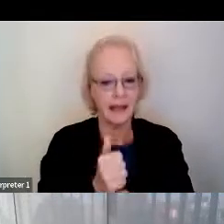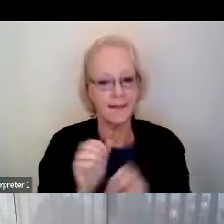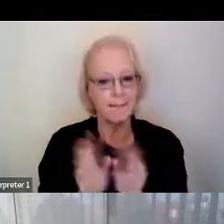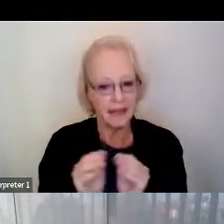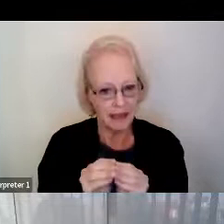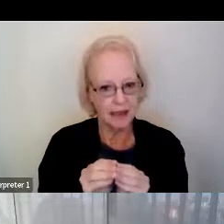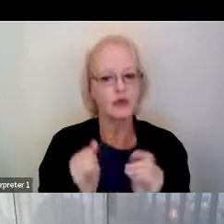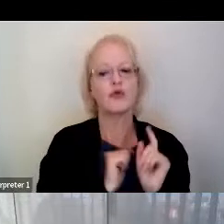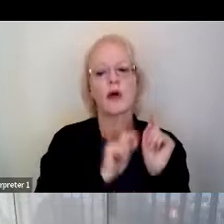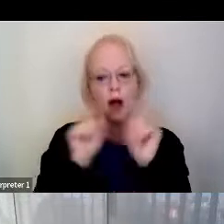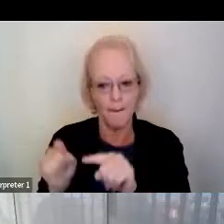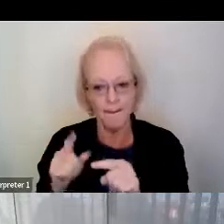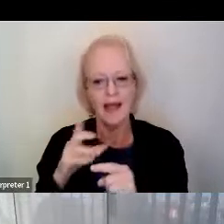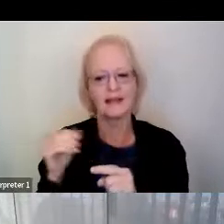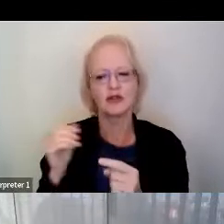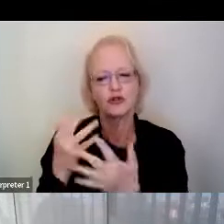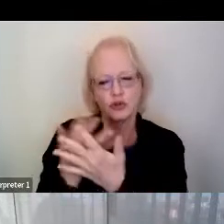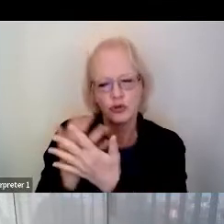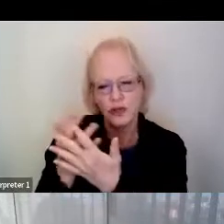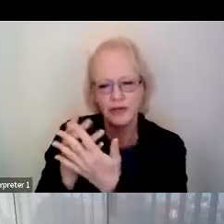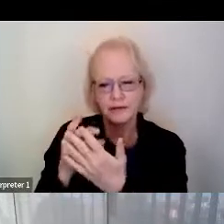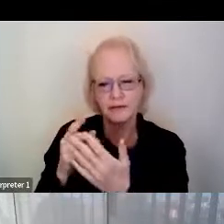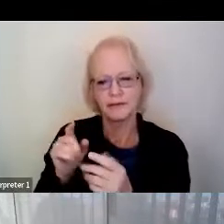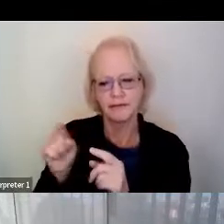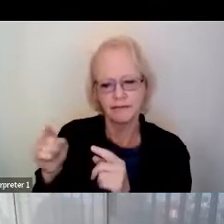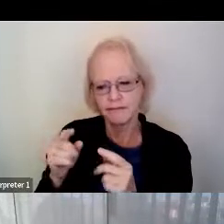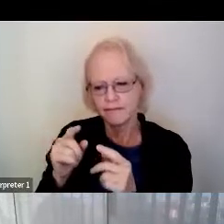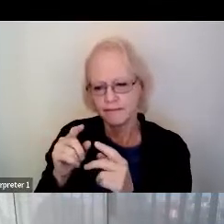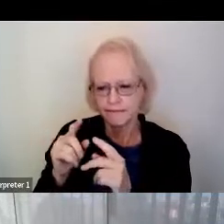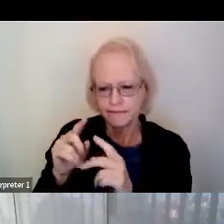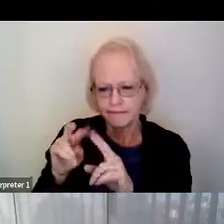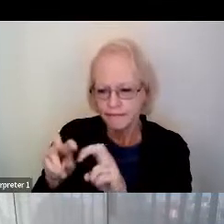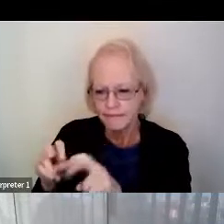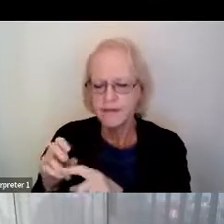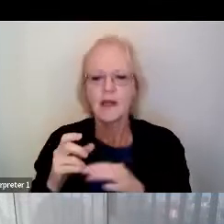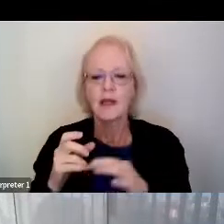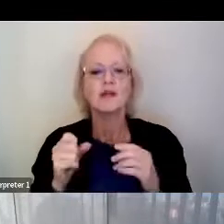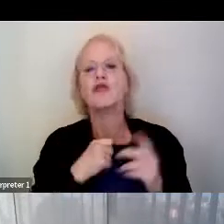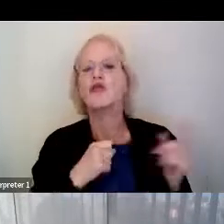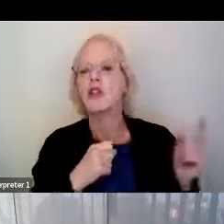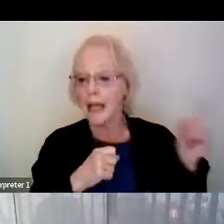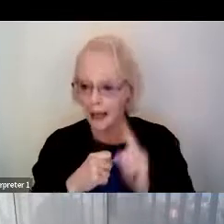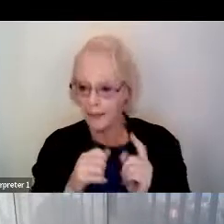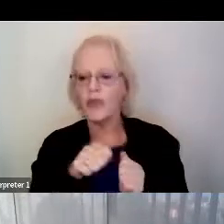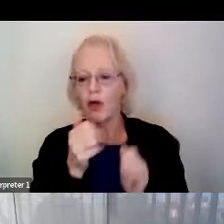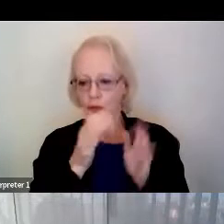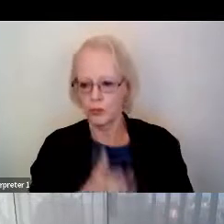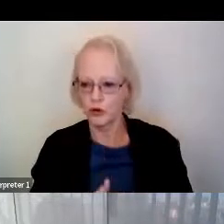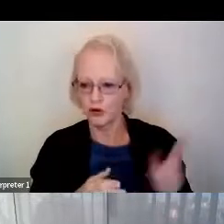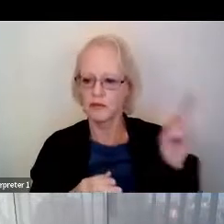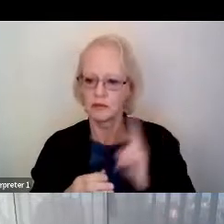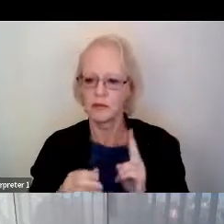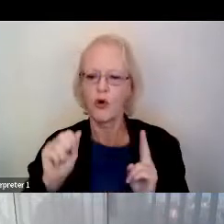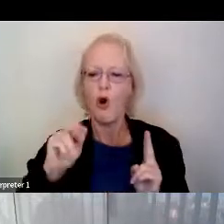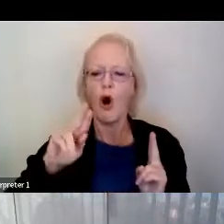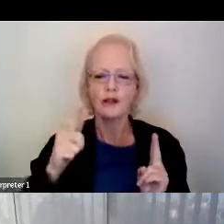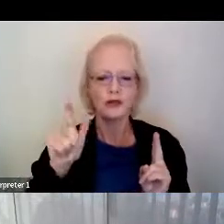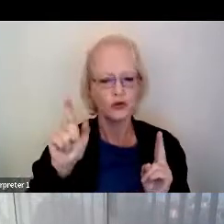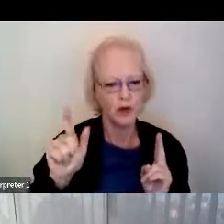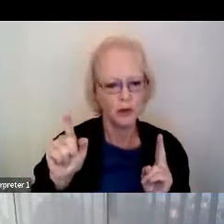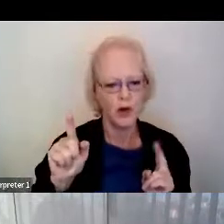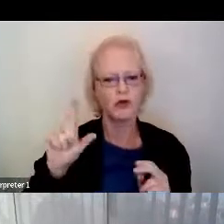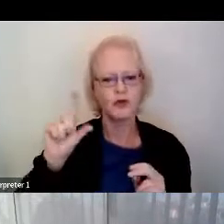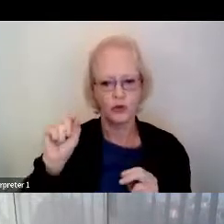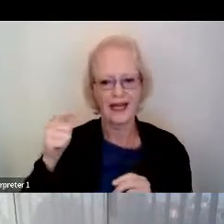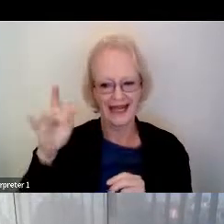my place and do a screening on me. She came in with another person on August 31 of 2018. Then she